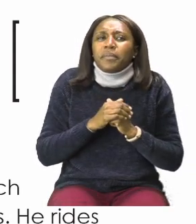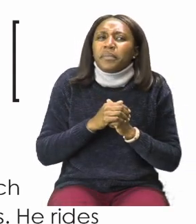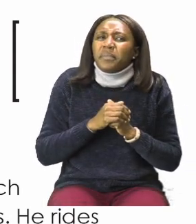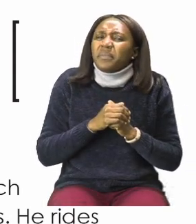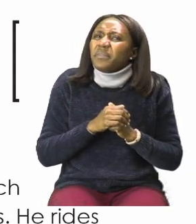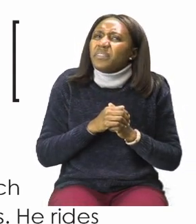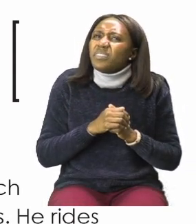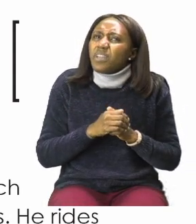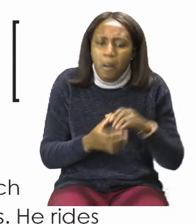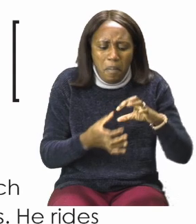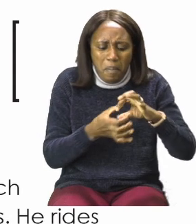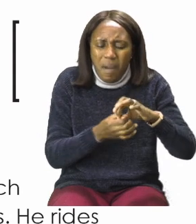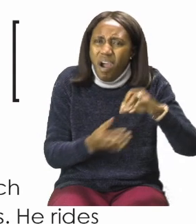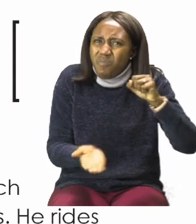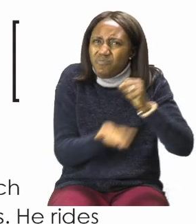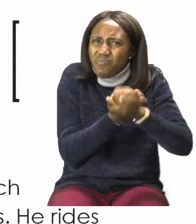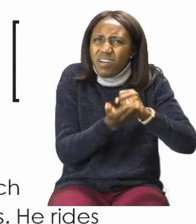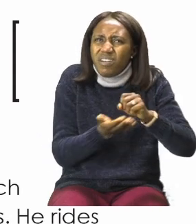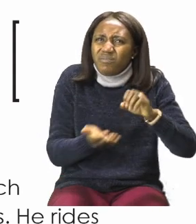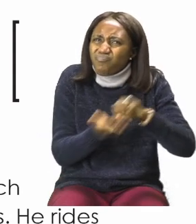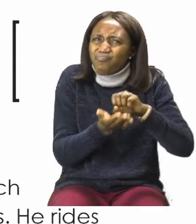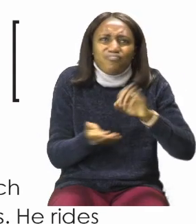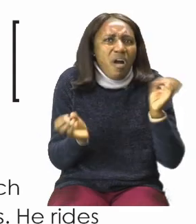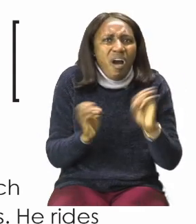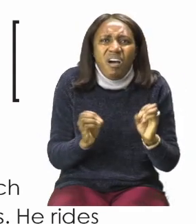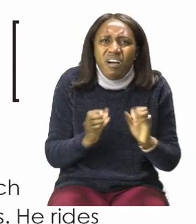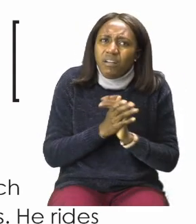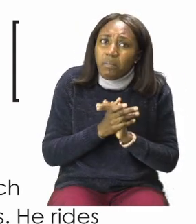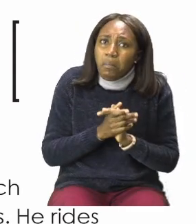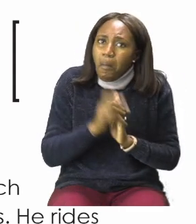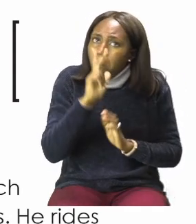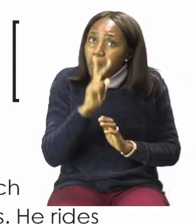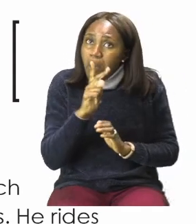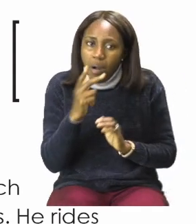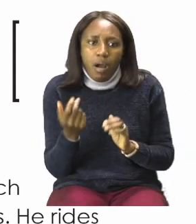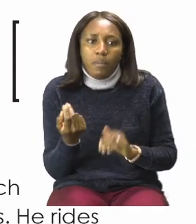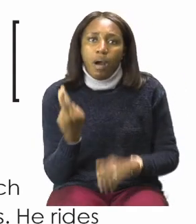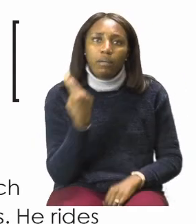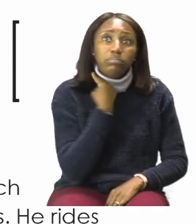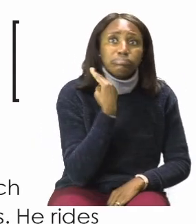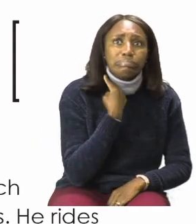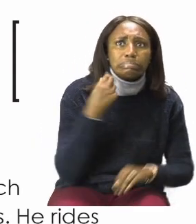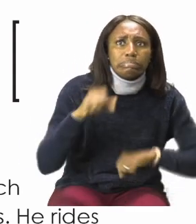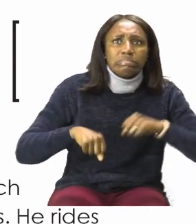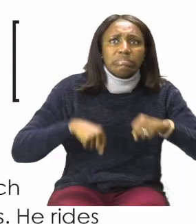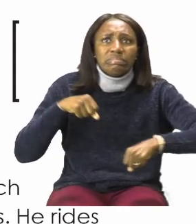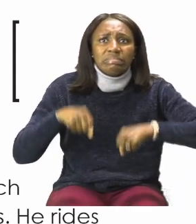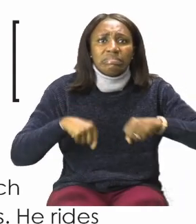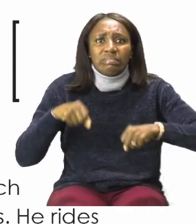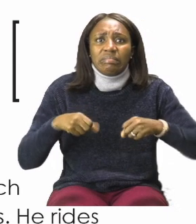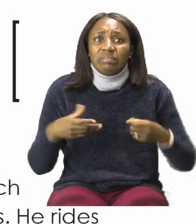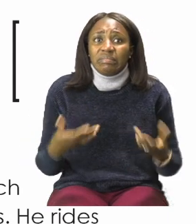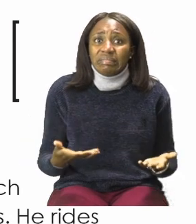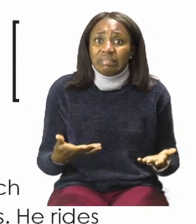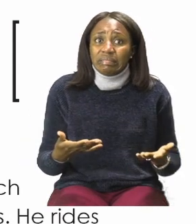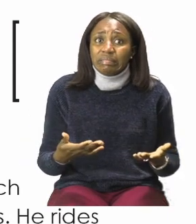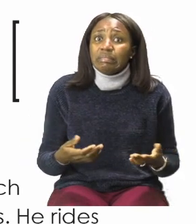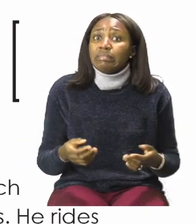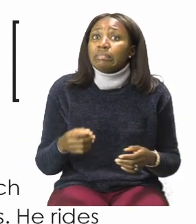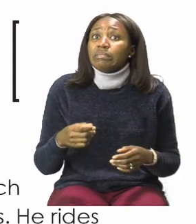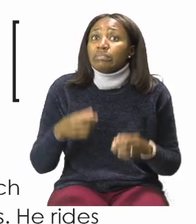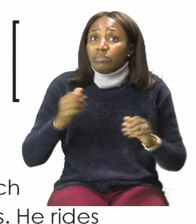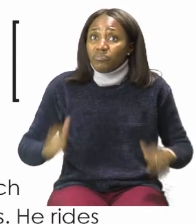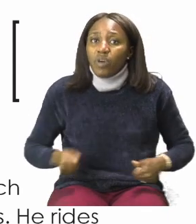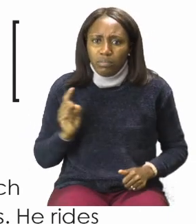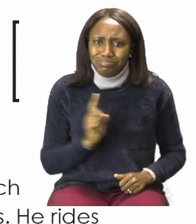didn't lock it. Someone took his bicycle. When Timur came back